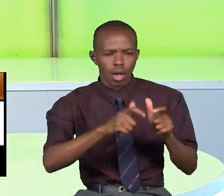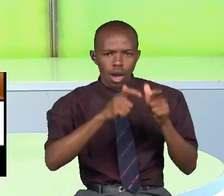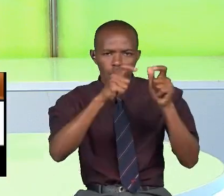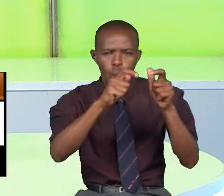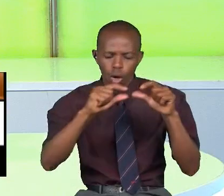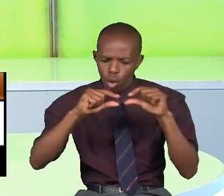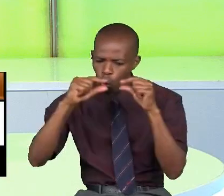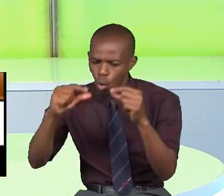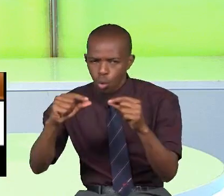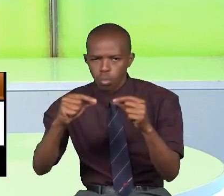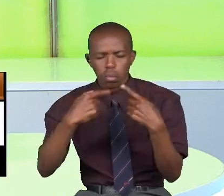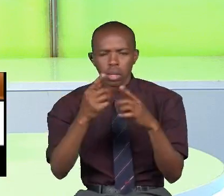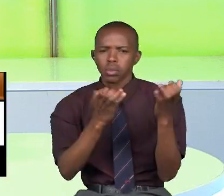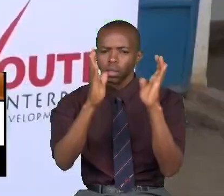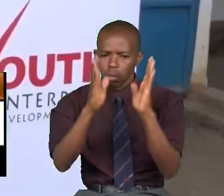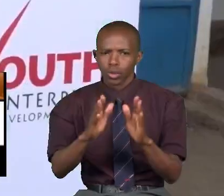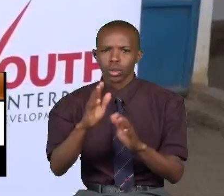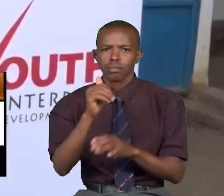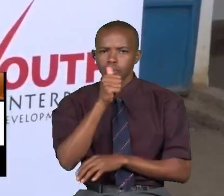Mwana biyashara